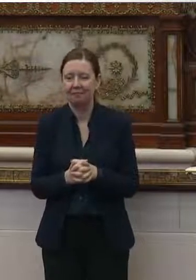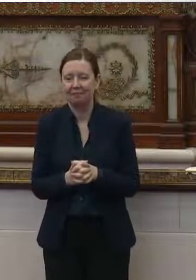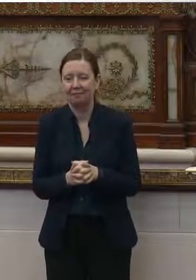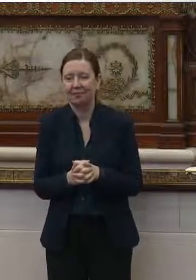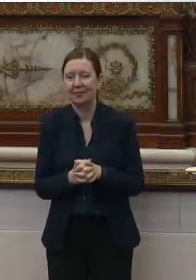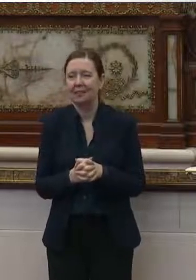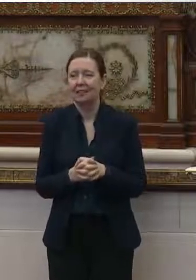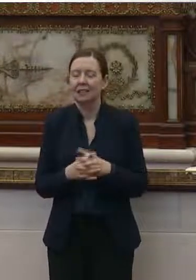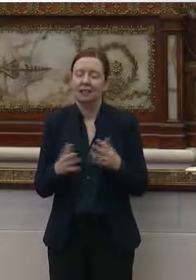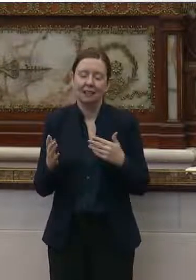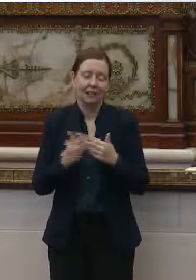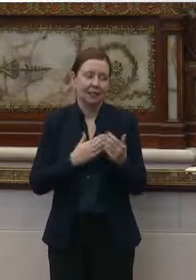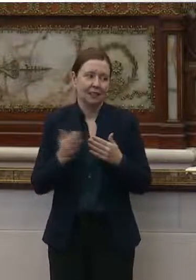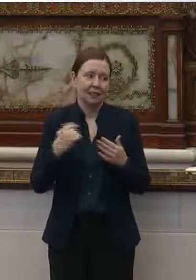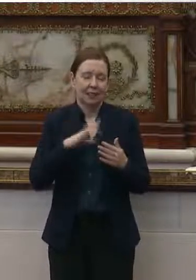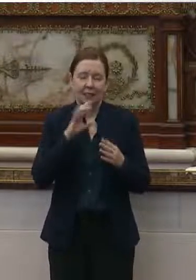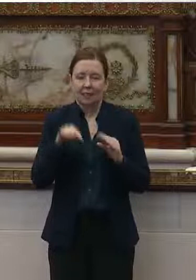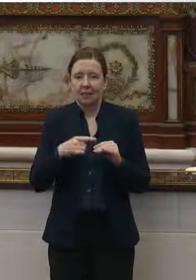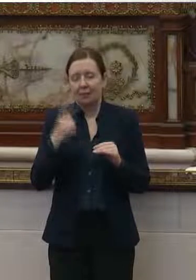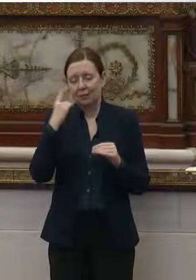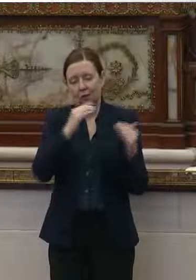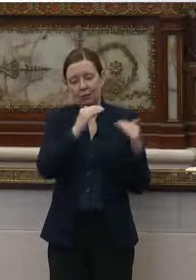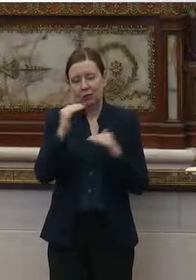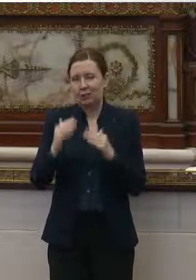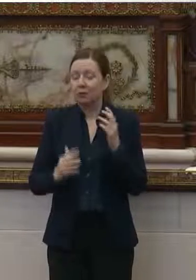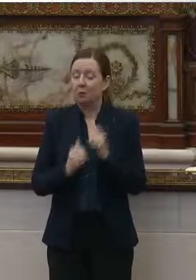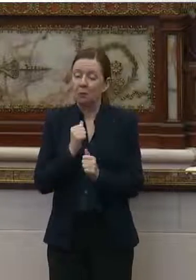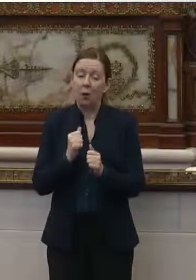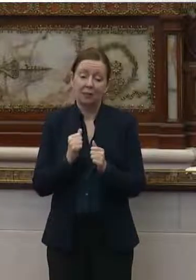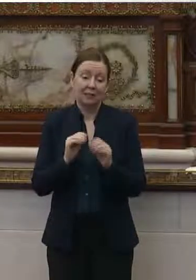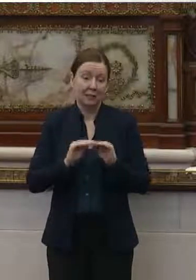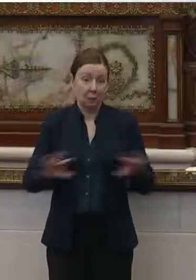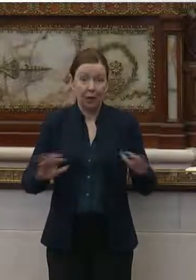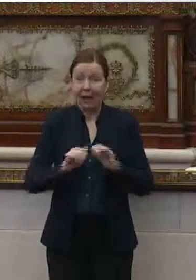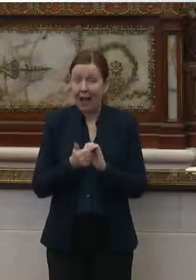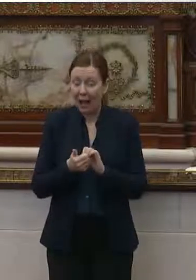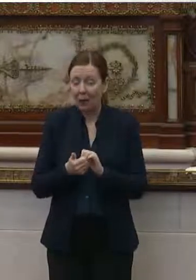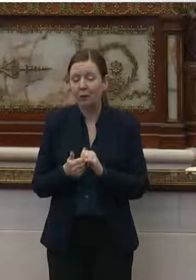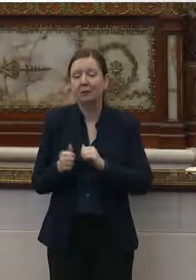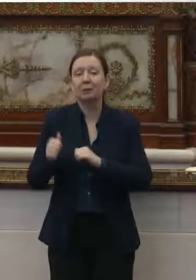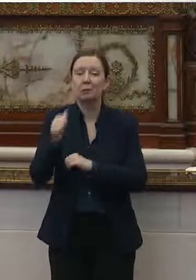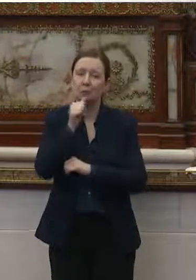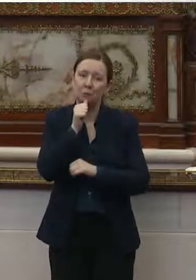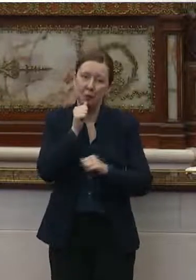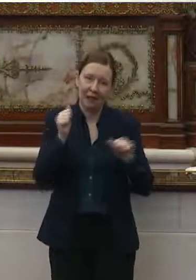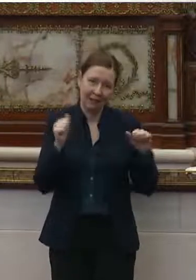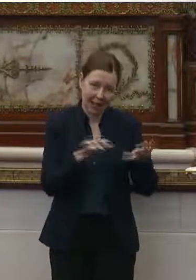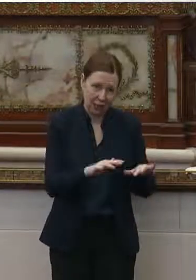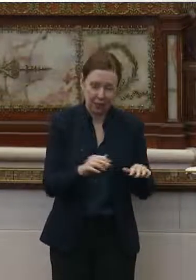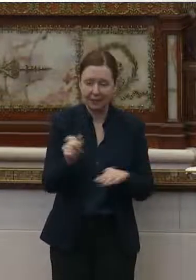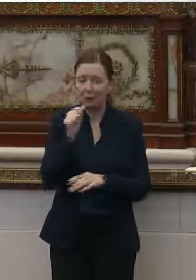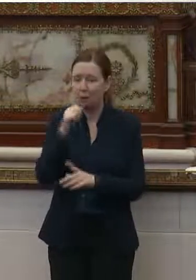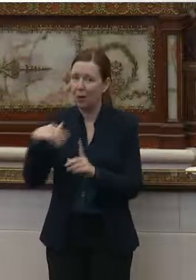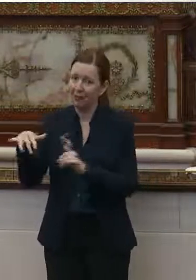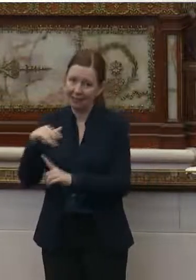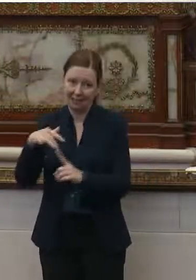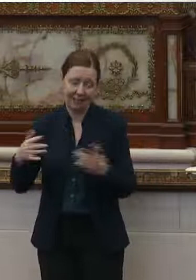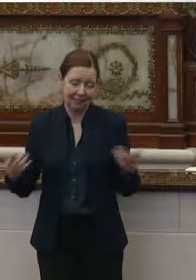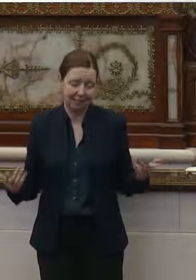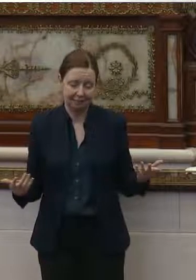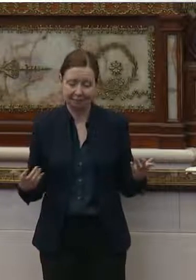still, no matter what we talk about, far as restrictions, most of this is spread in private gatherings and private settings. So the individual,